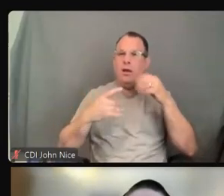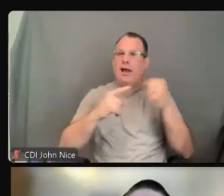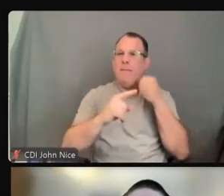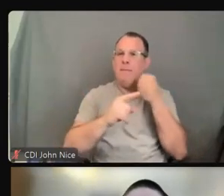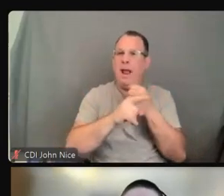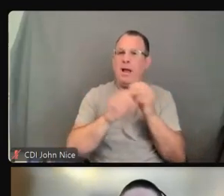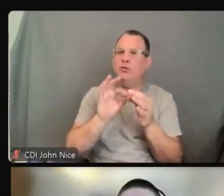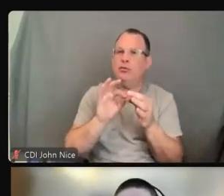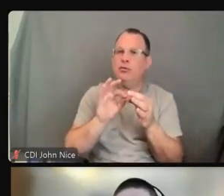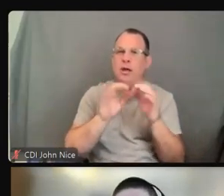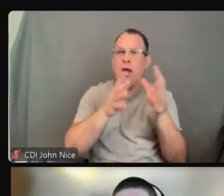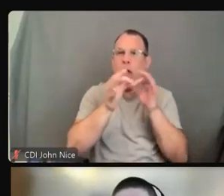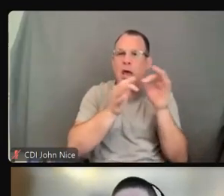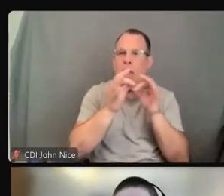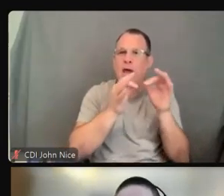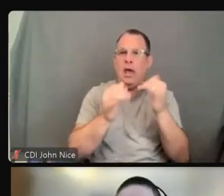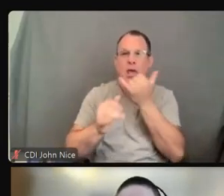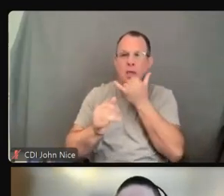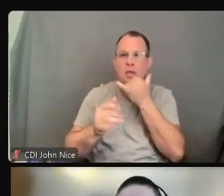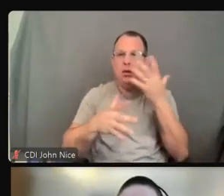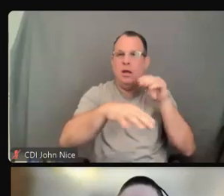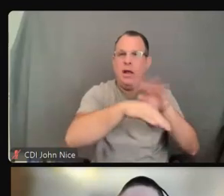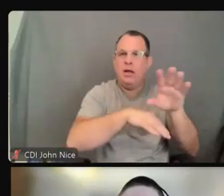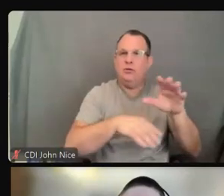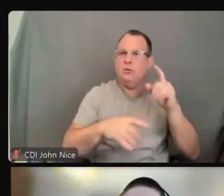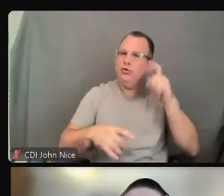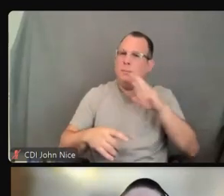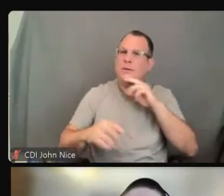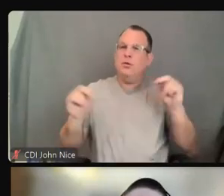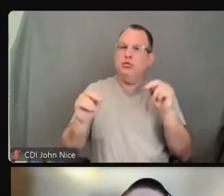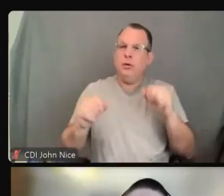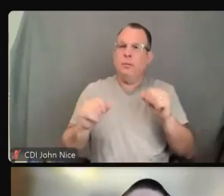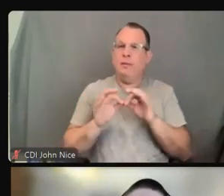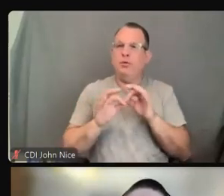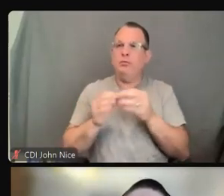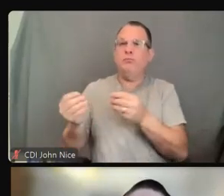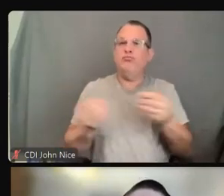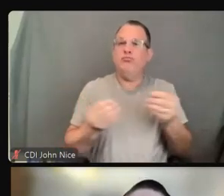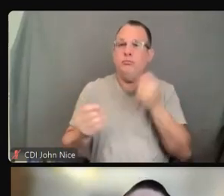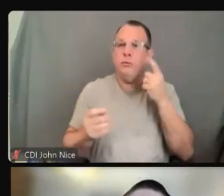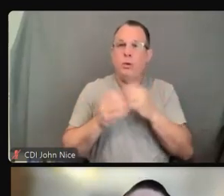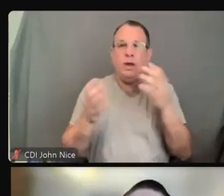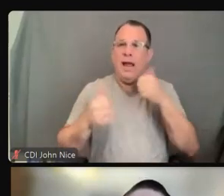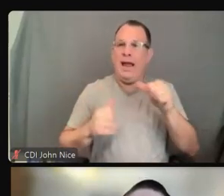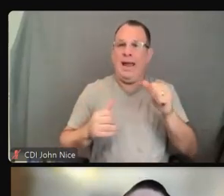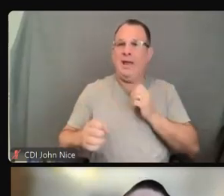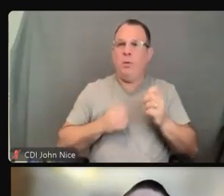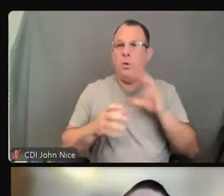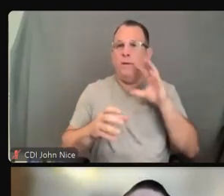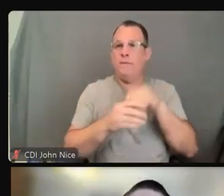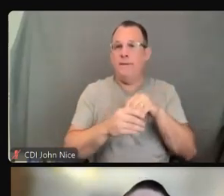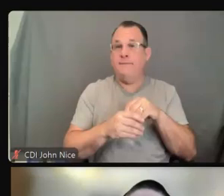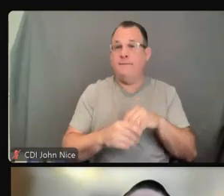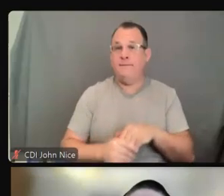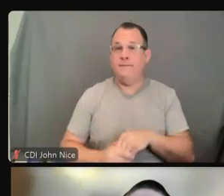impartiality of the interpretation. There may also be problems in maintaining patient